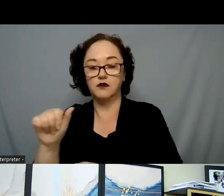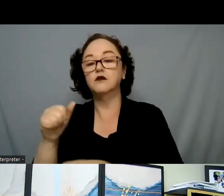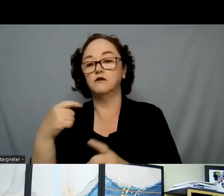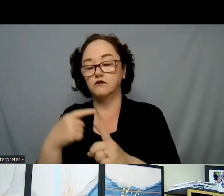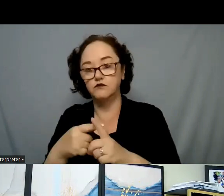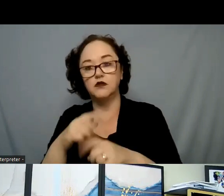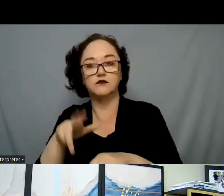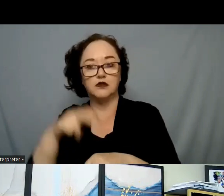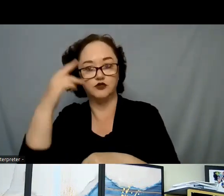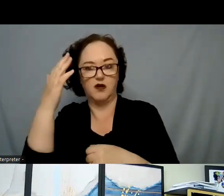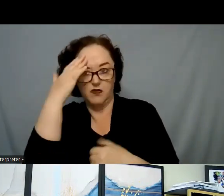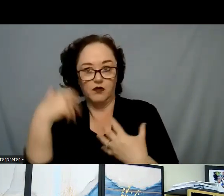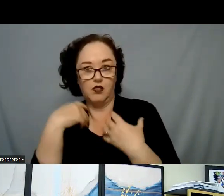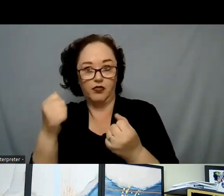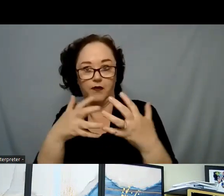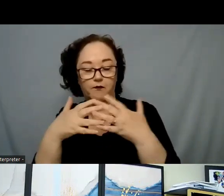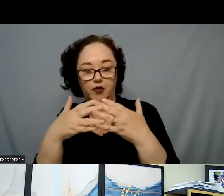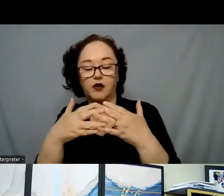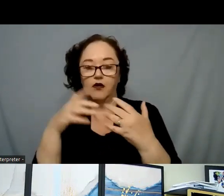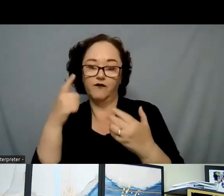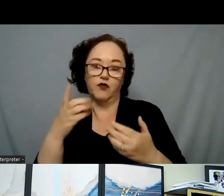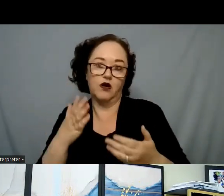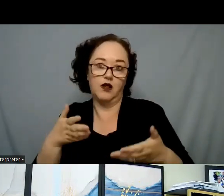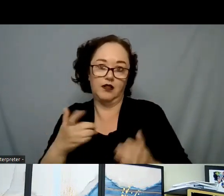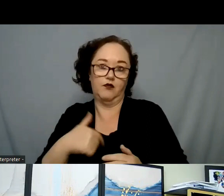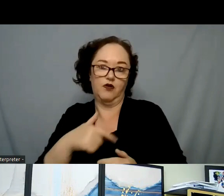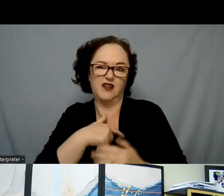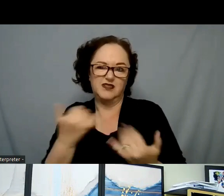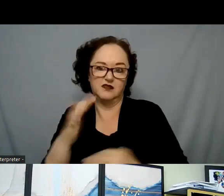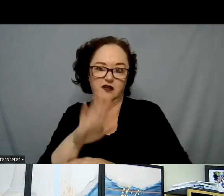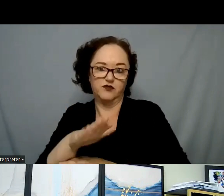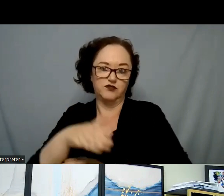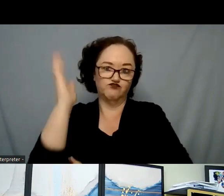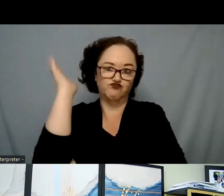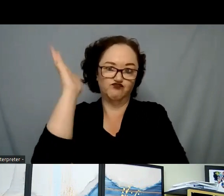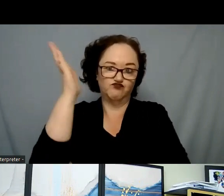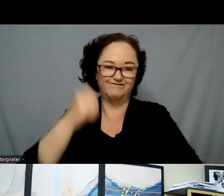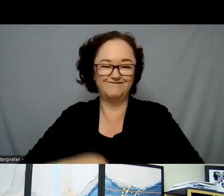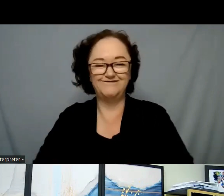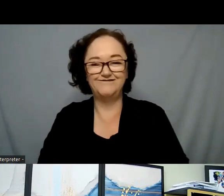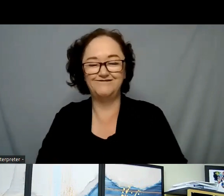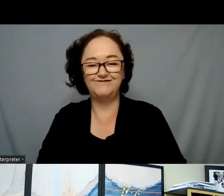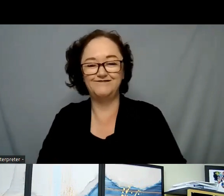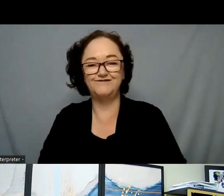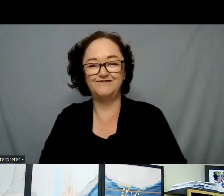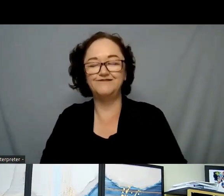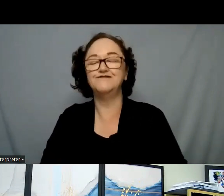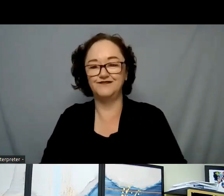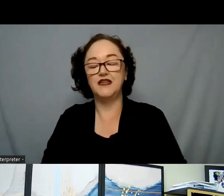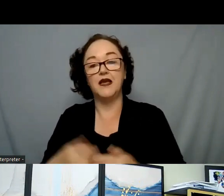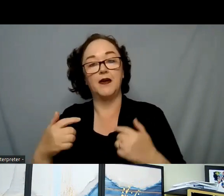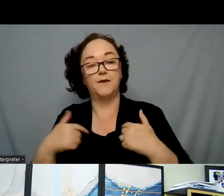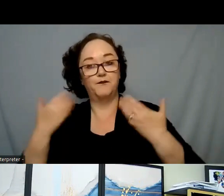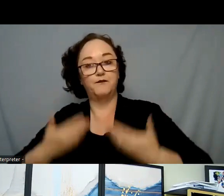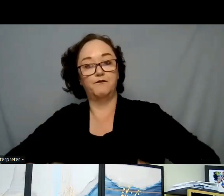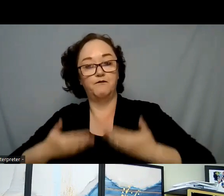to present to you this afternoon. Again, my name is Dr. Brooks-Davis, and I am the